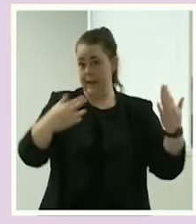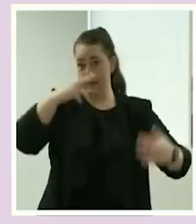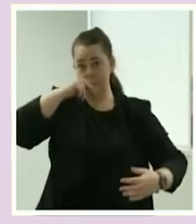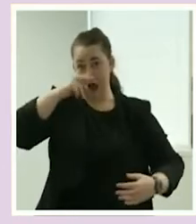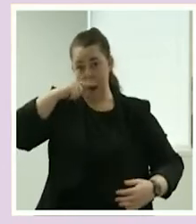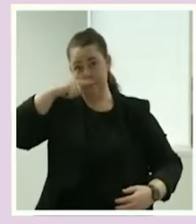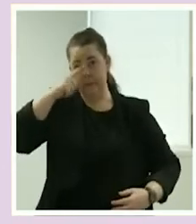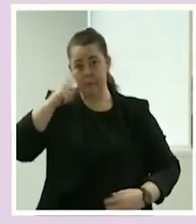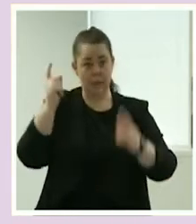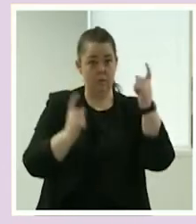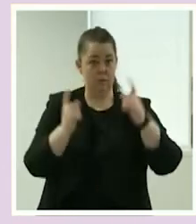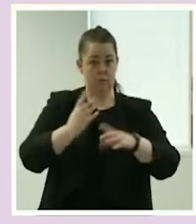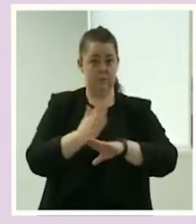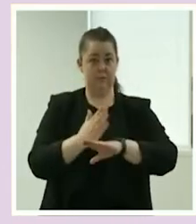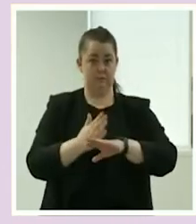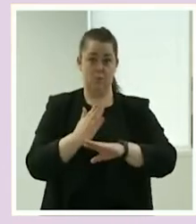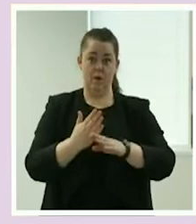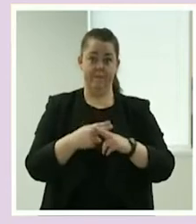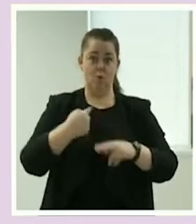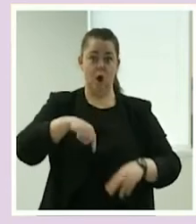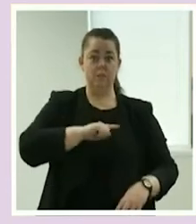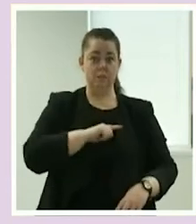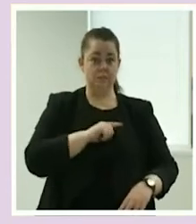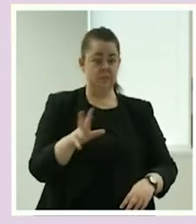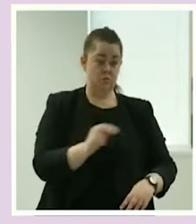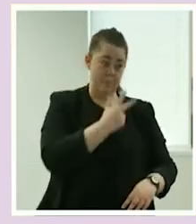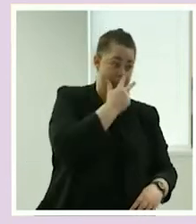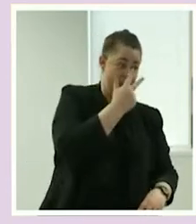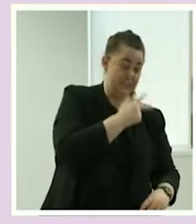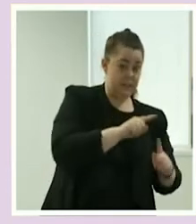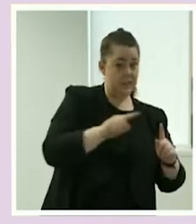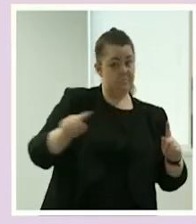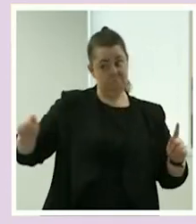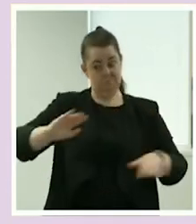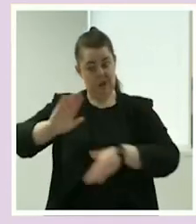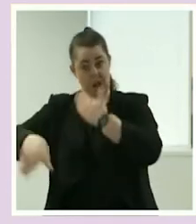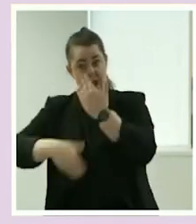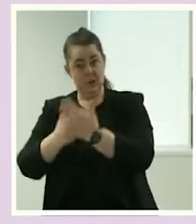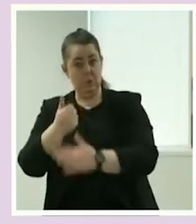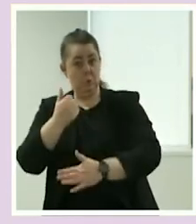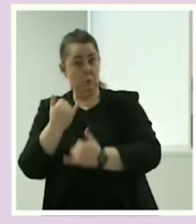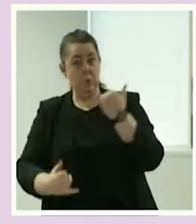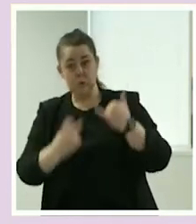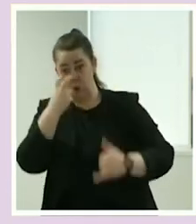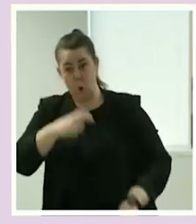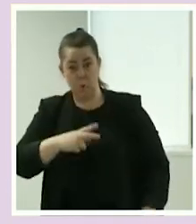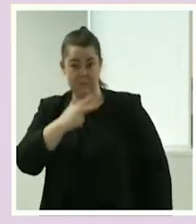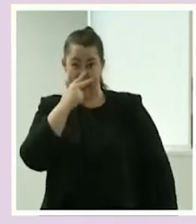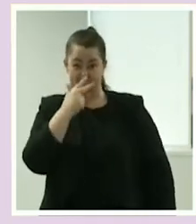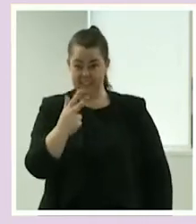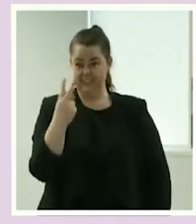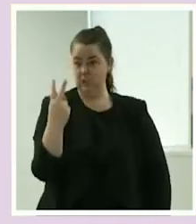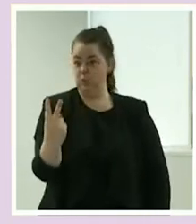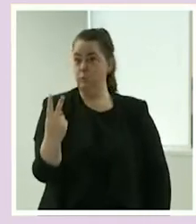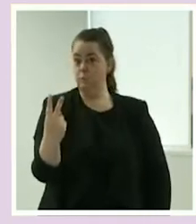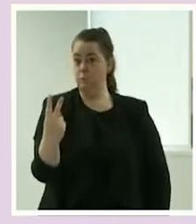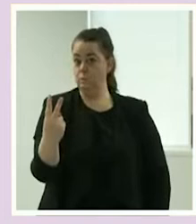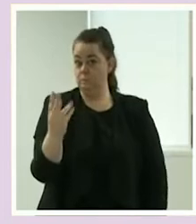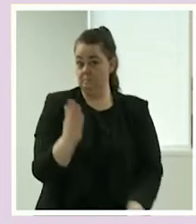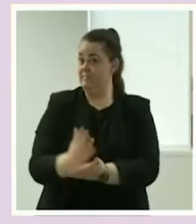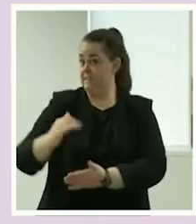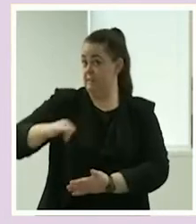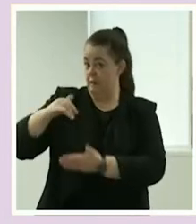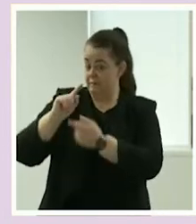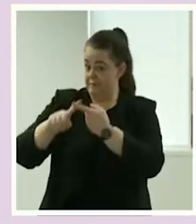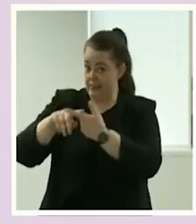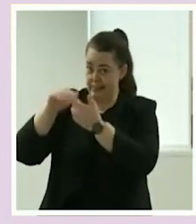18 to 82. Yes, we have multiple support workers in their 80s supporting people in their community. And we're also attracting twice the